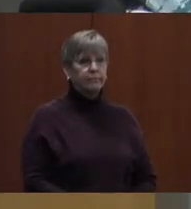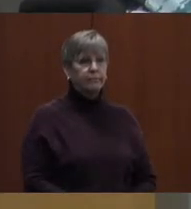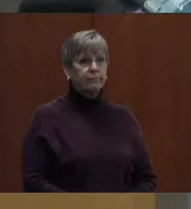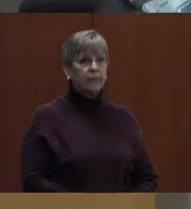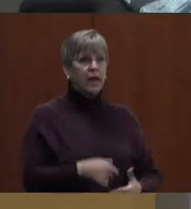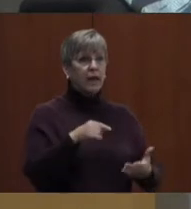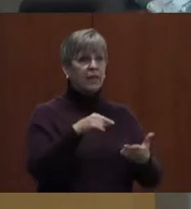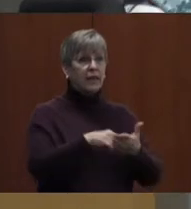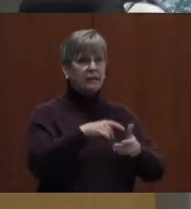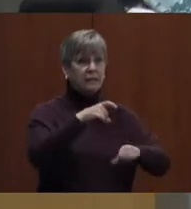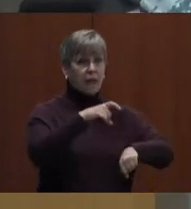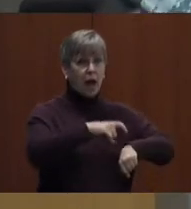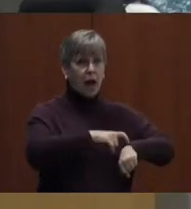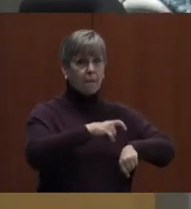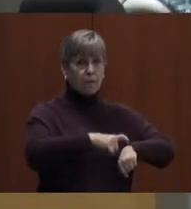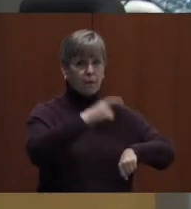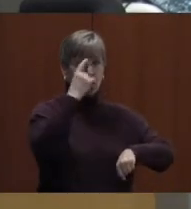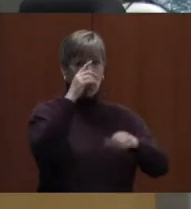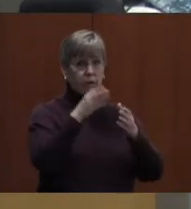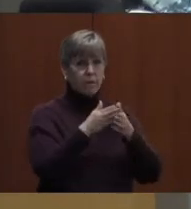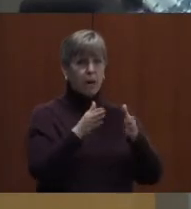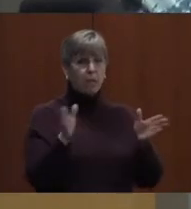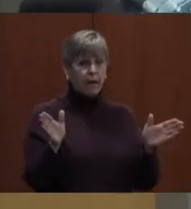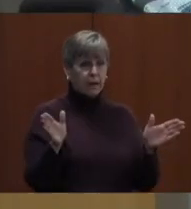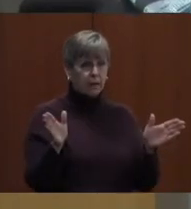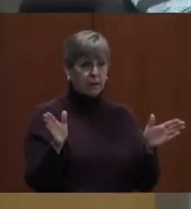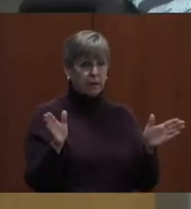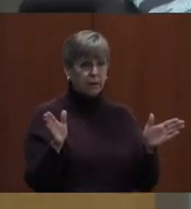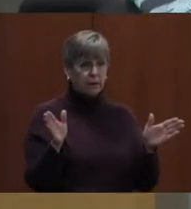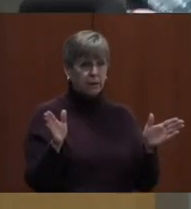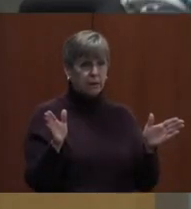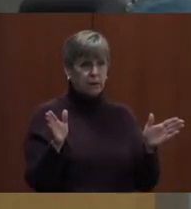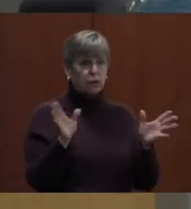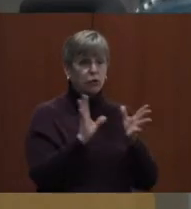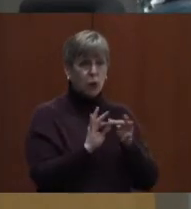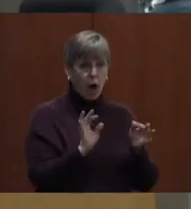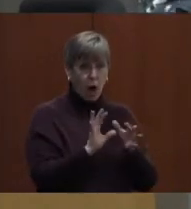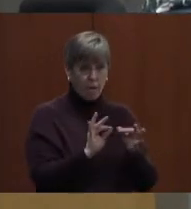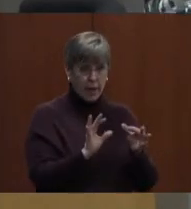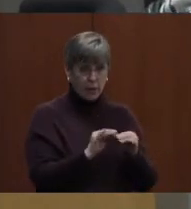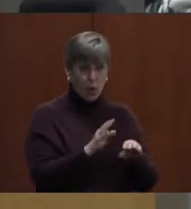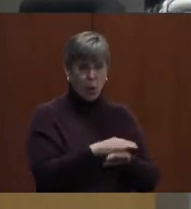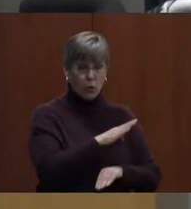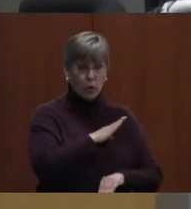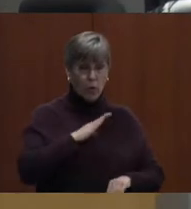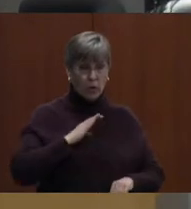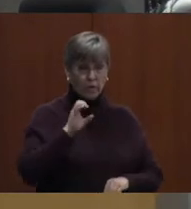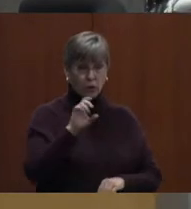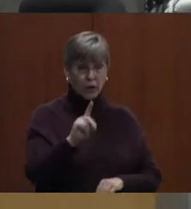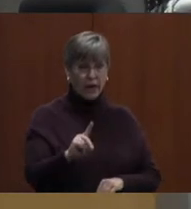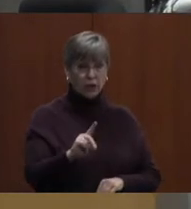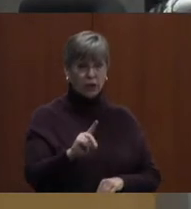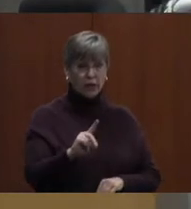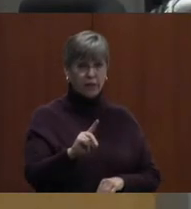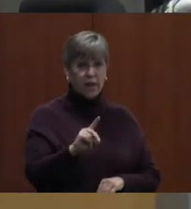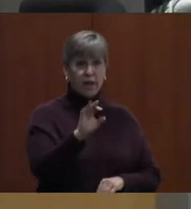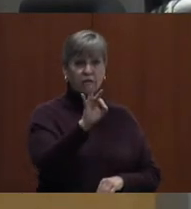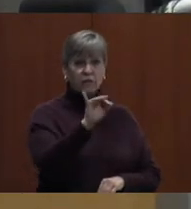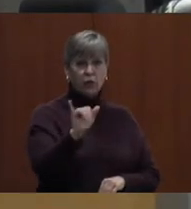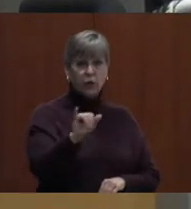This is a time for the public to comment on the Board of Education's Fiscal Year